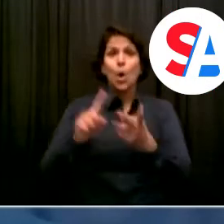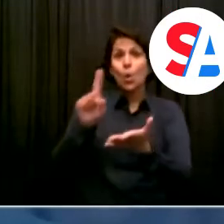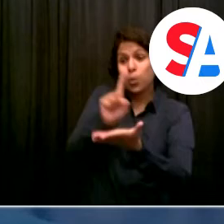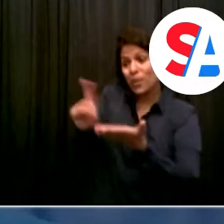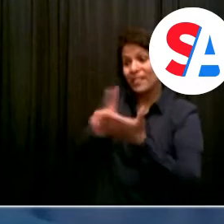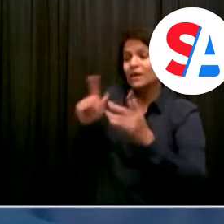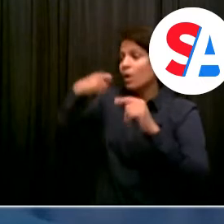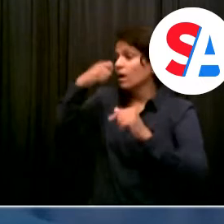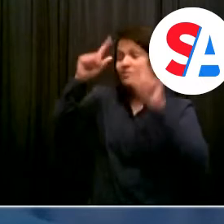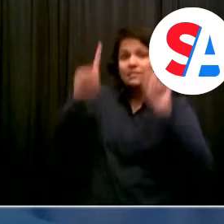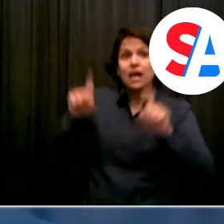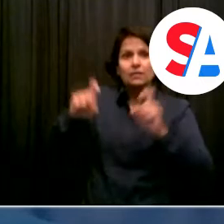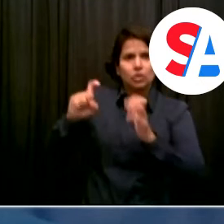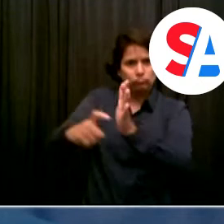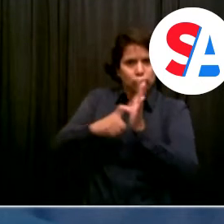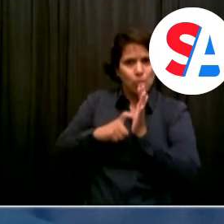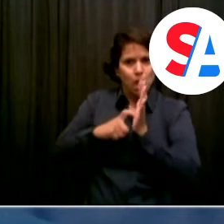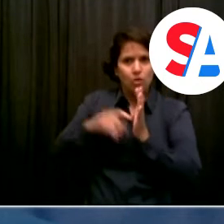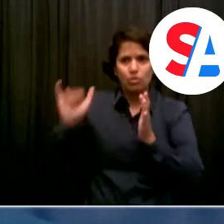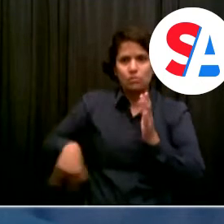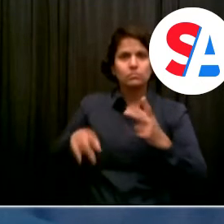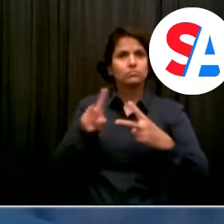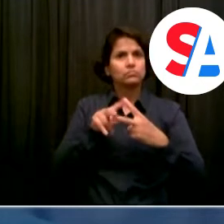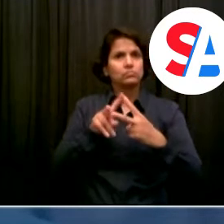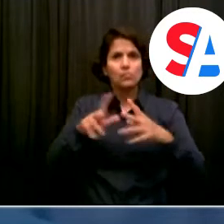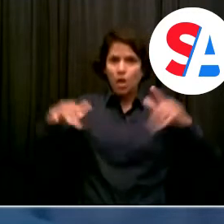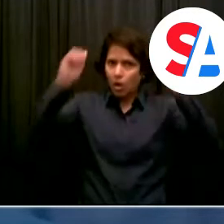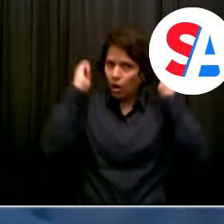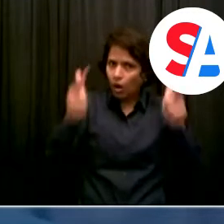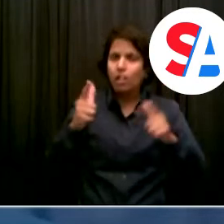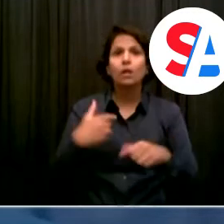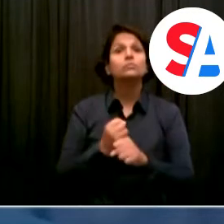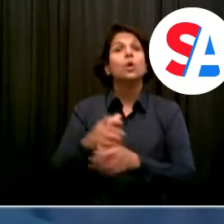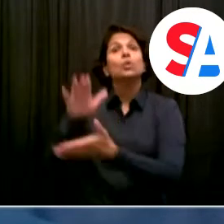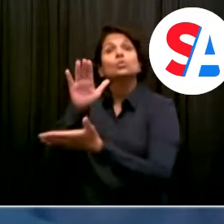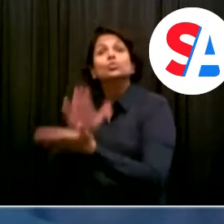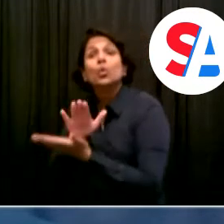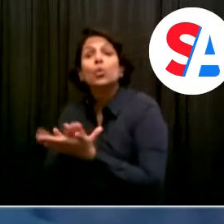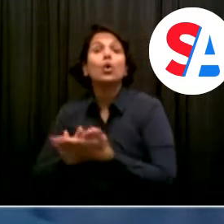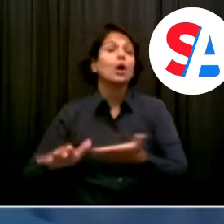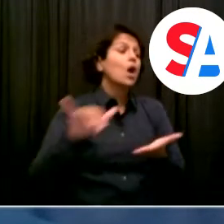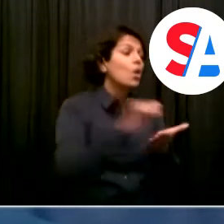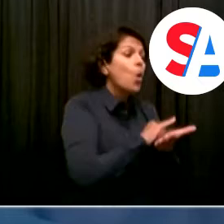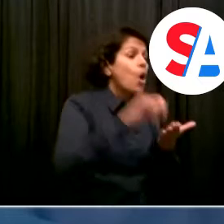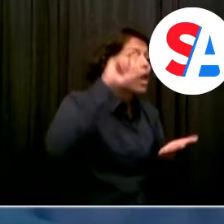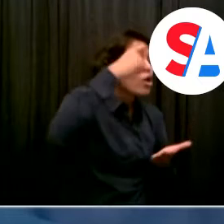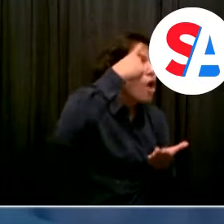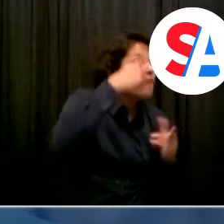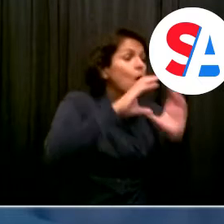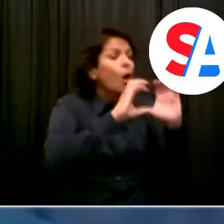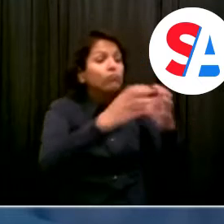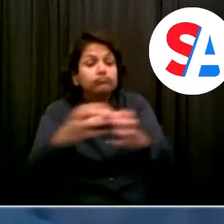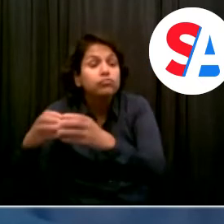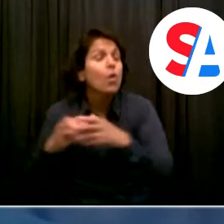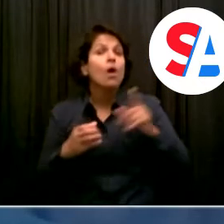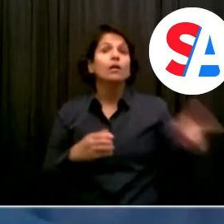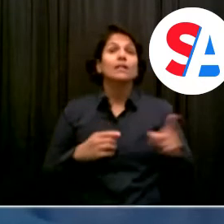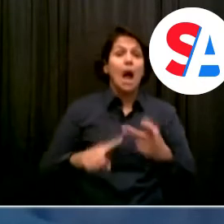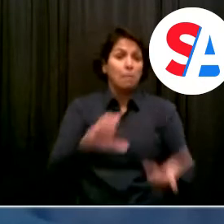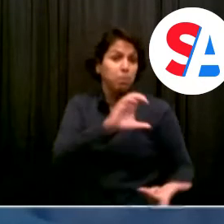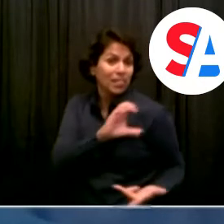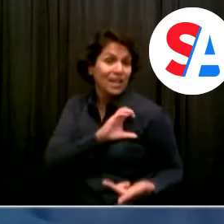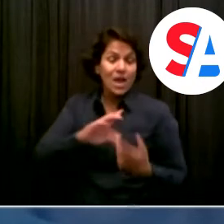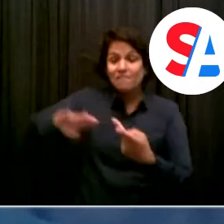means obviously everyone who works in our schools, our educators and staff. It means the NYPD, the FDNY. It means